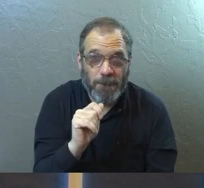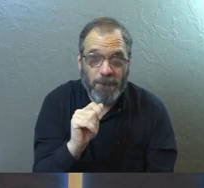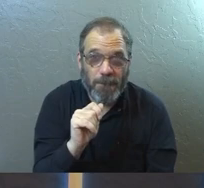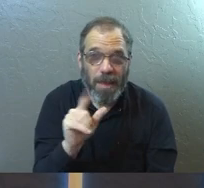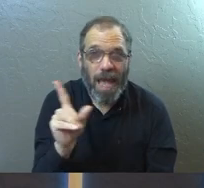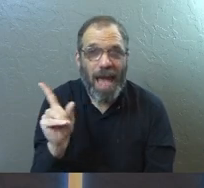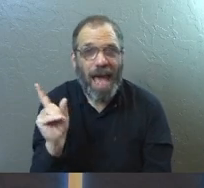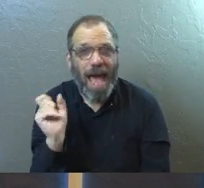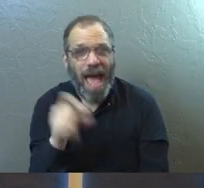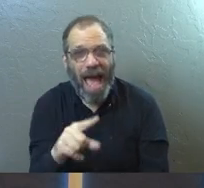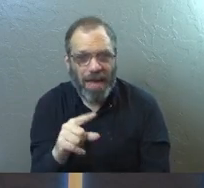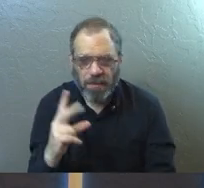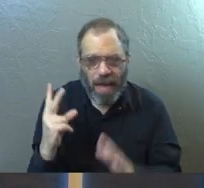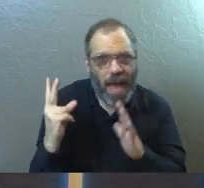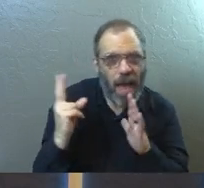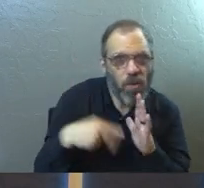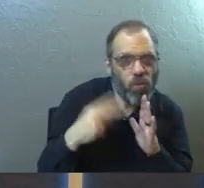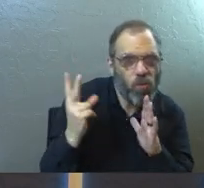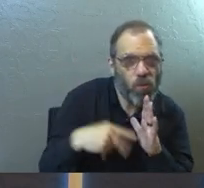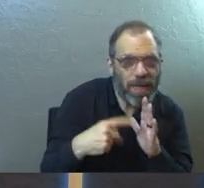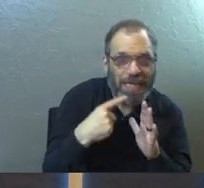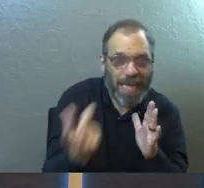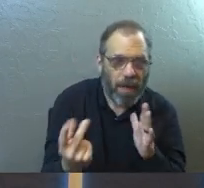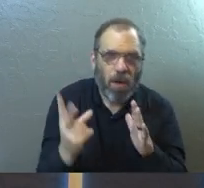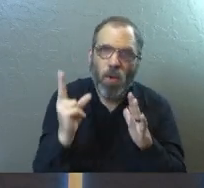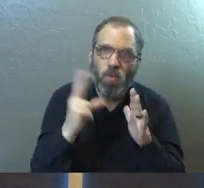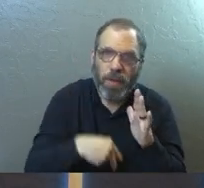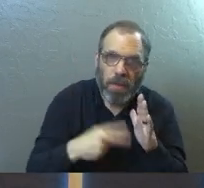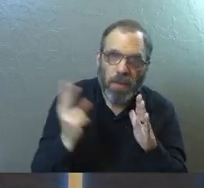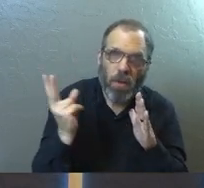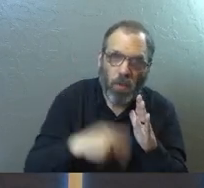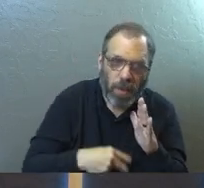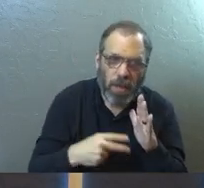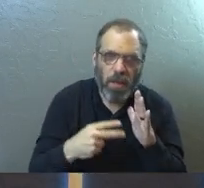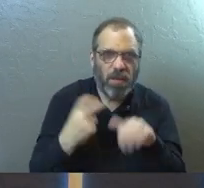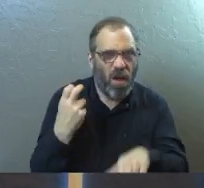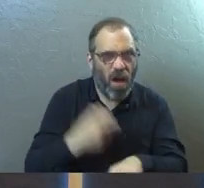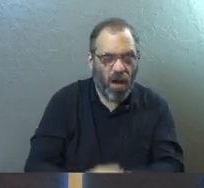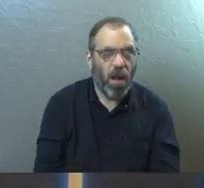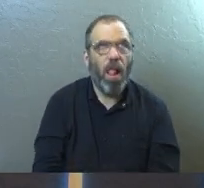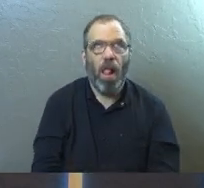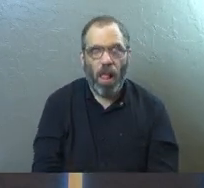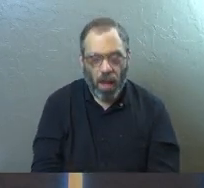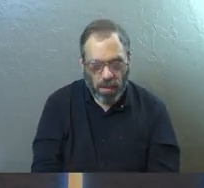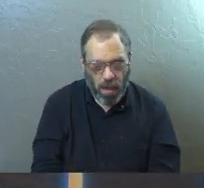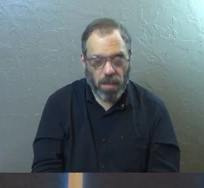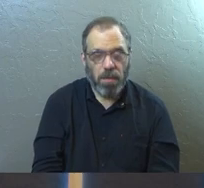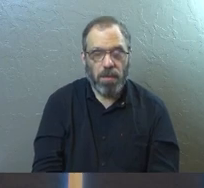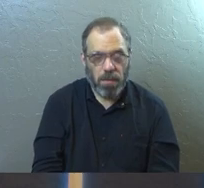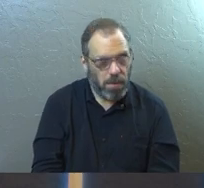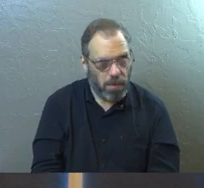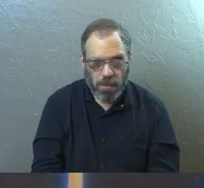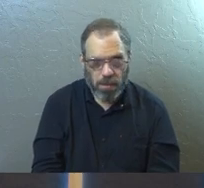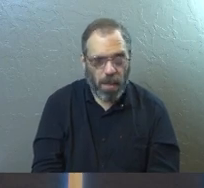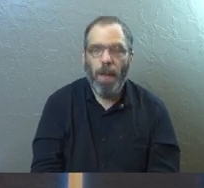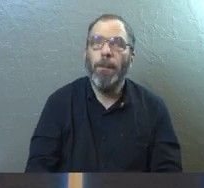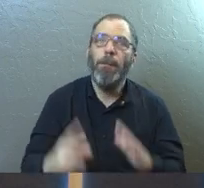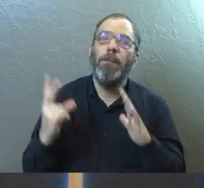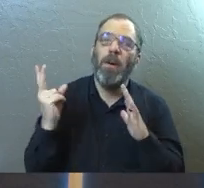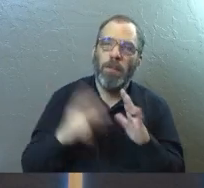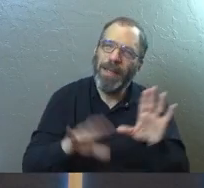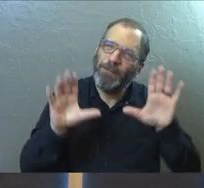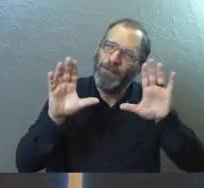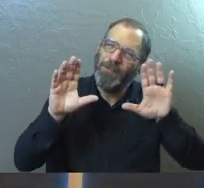Ask the questions and read. And I'm going to say it again. Read. Reading is hard, yes? But read.